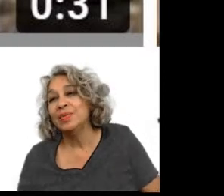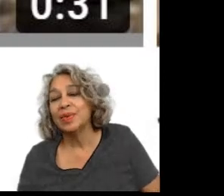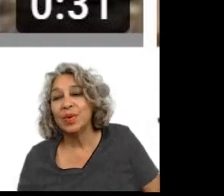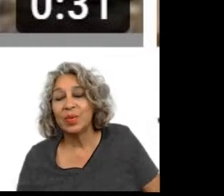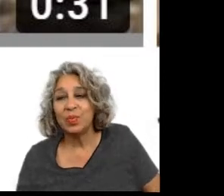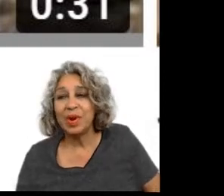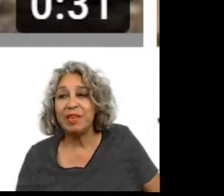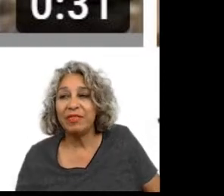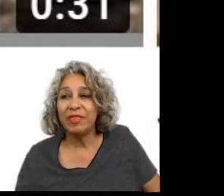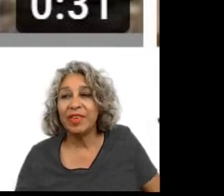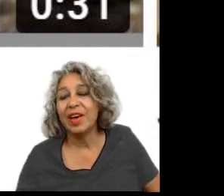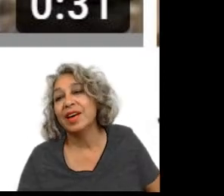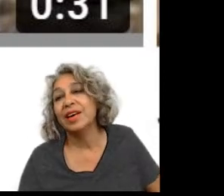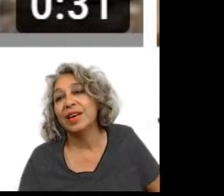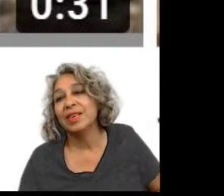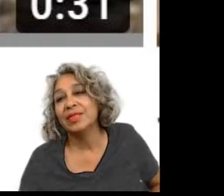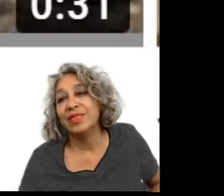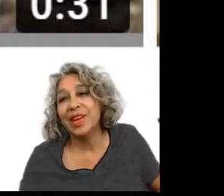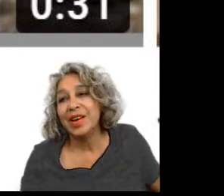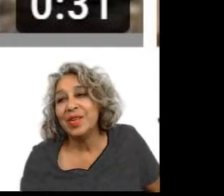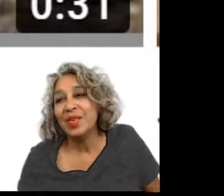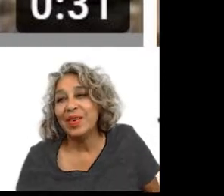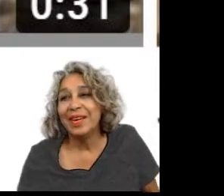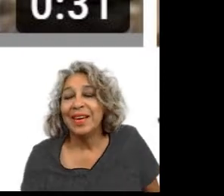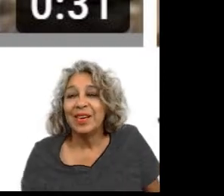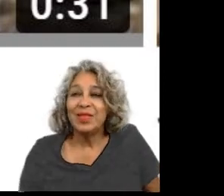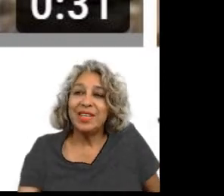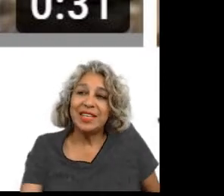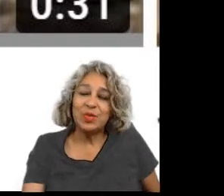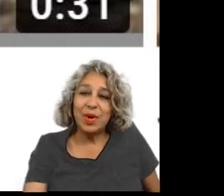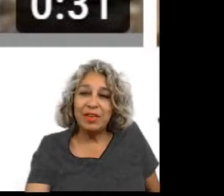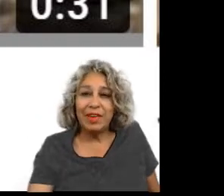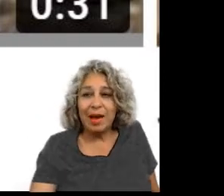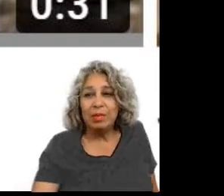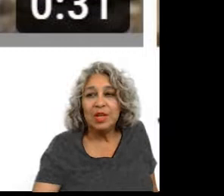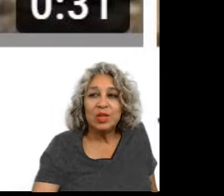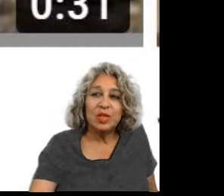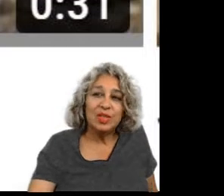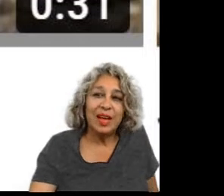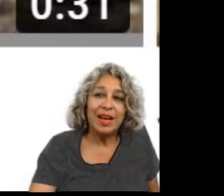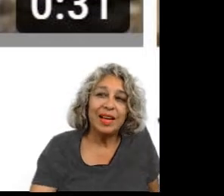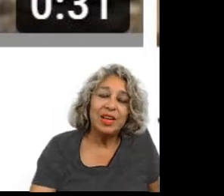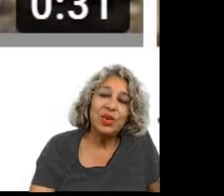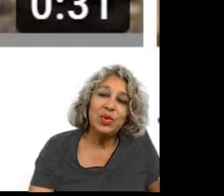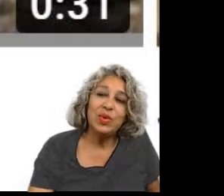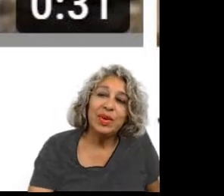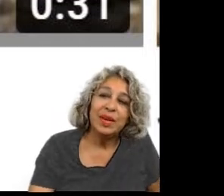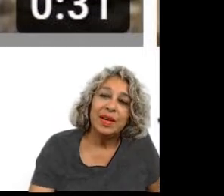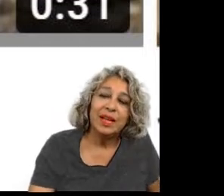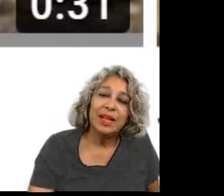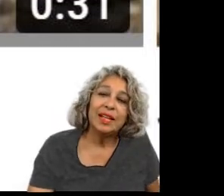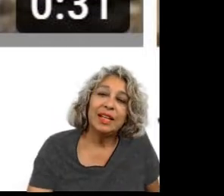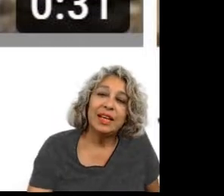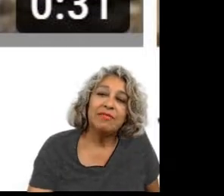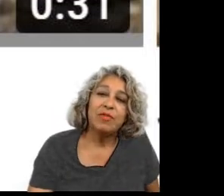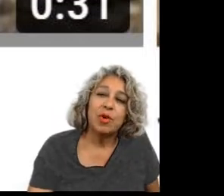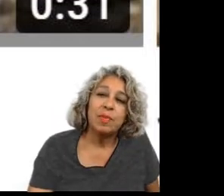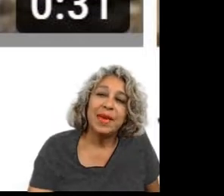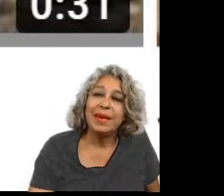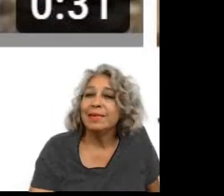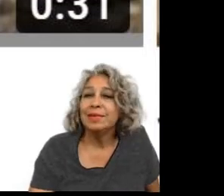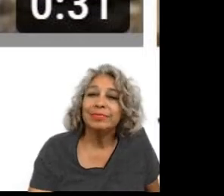brief video which is one of AMLO's new little